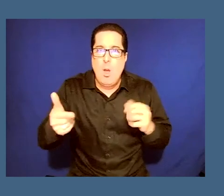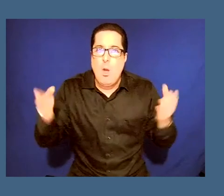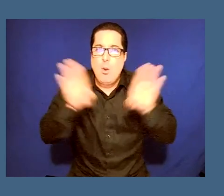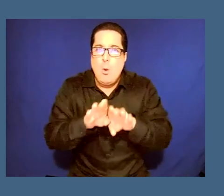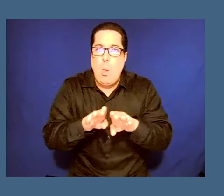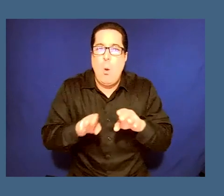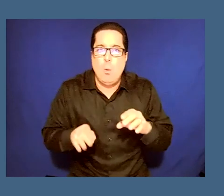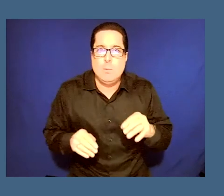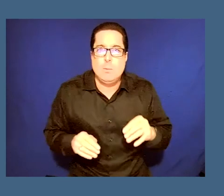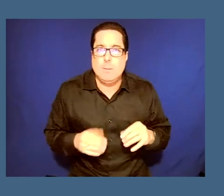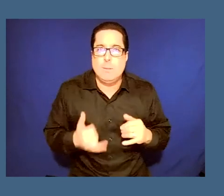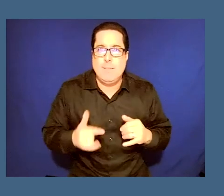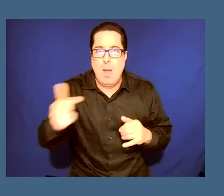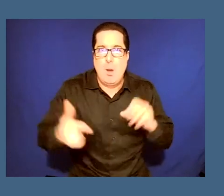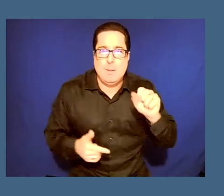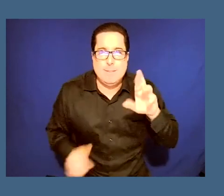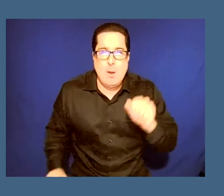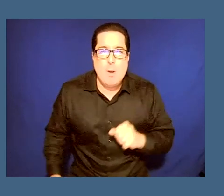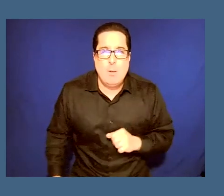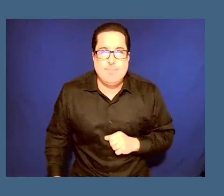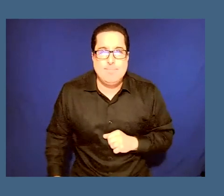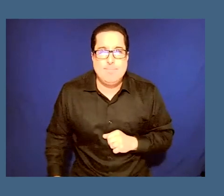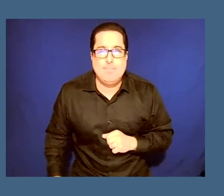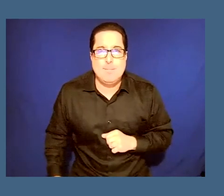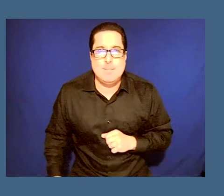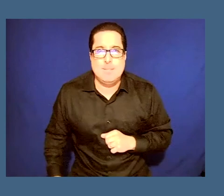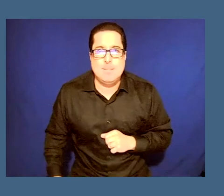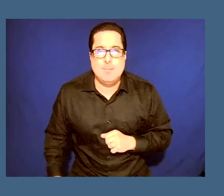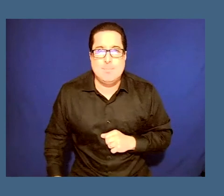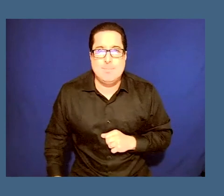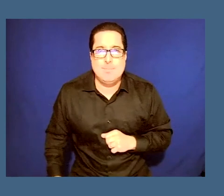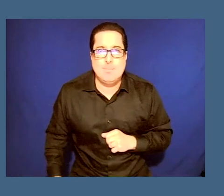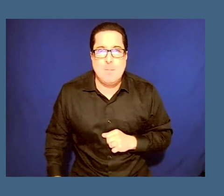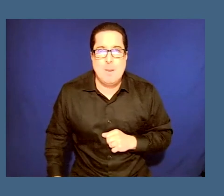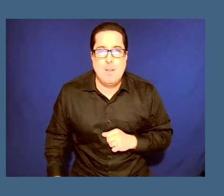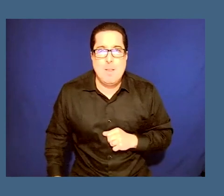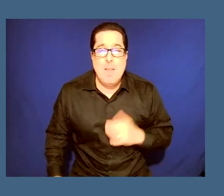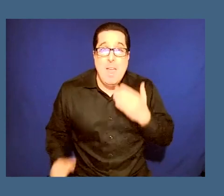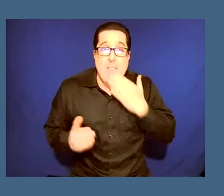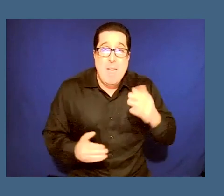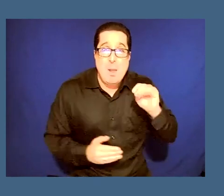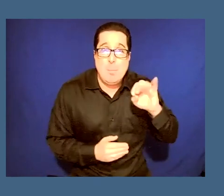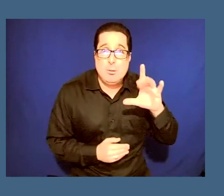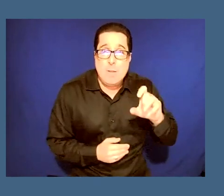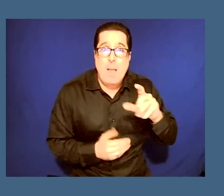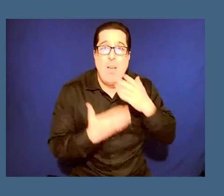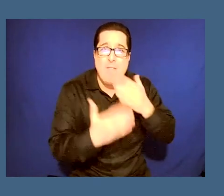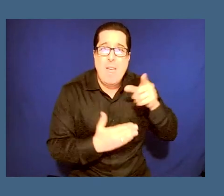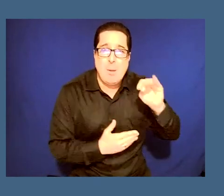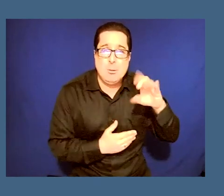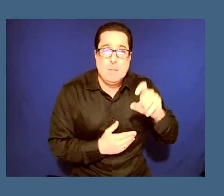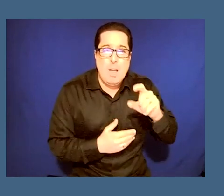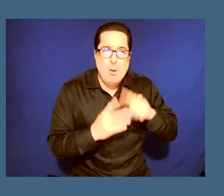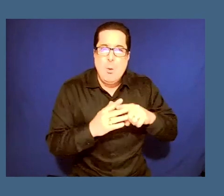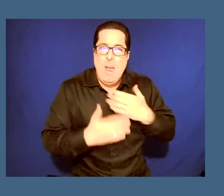out great thanks michelle what a great last panel uh just a note to say well first thanks to michelle for entertaining the